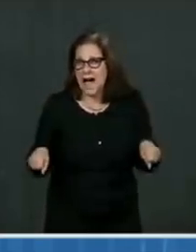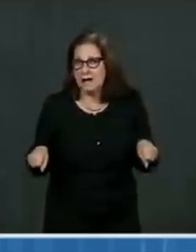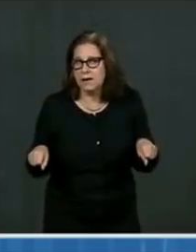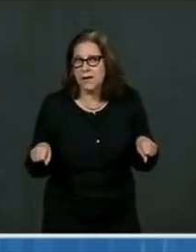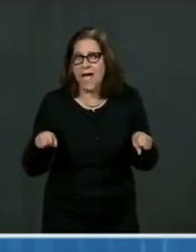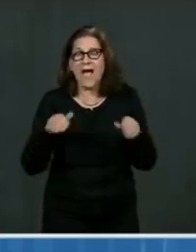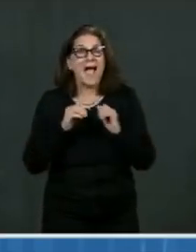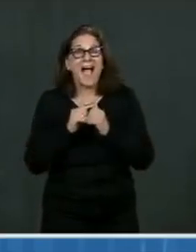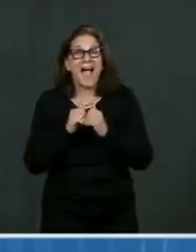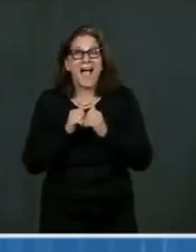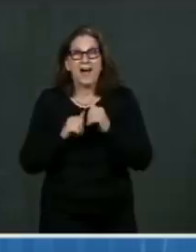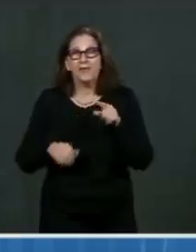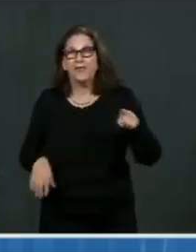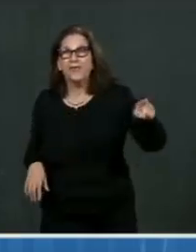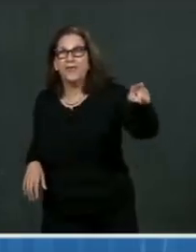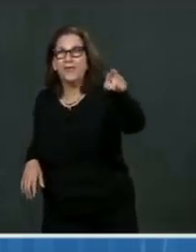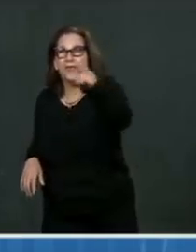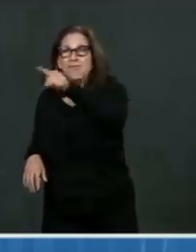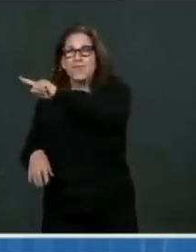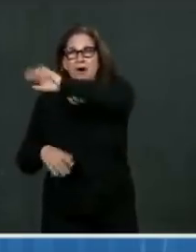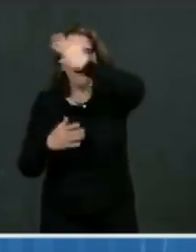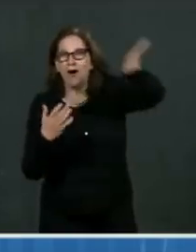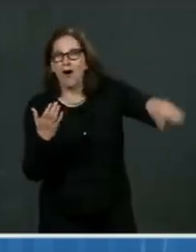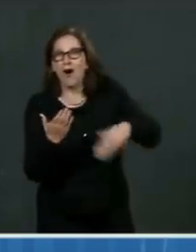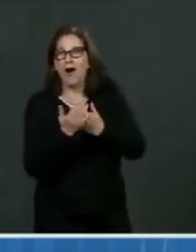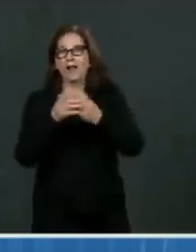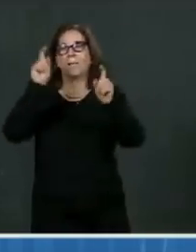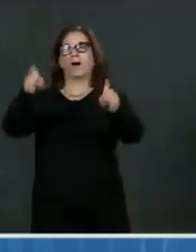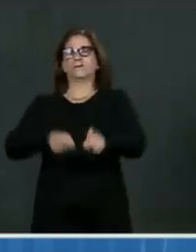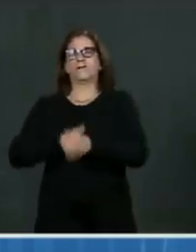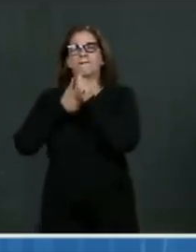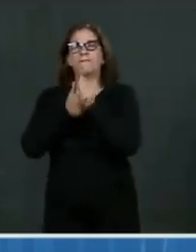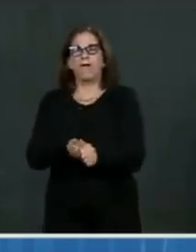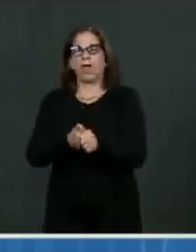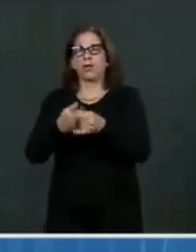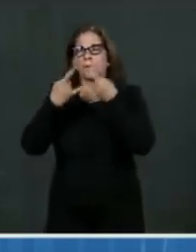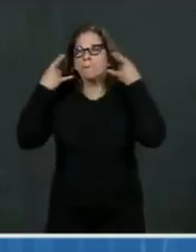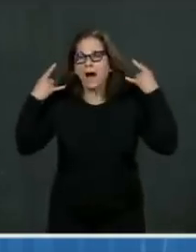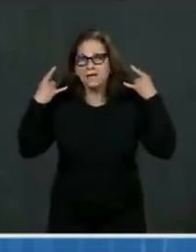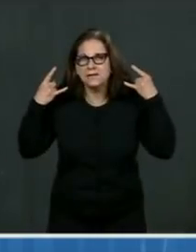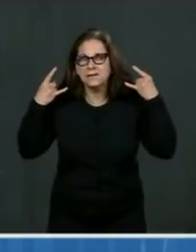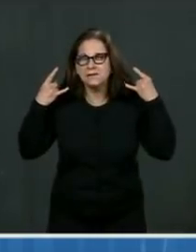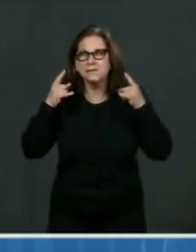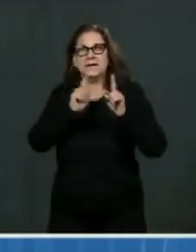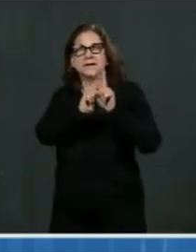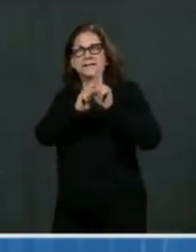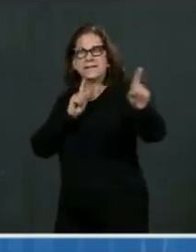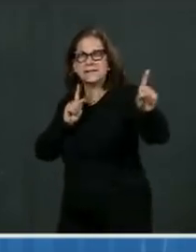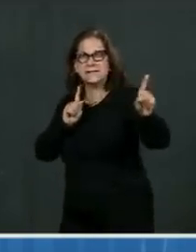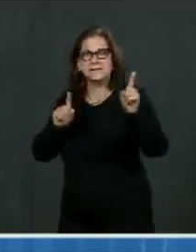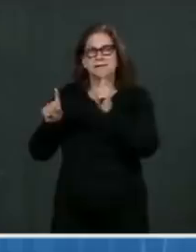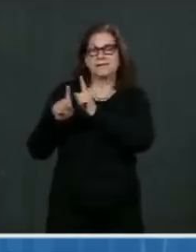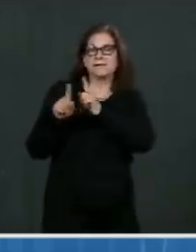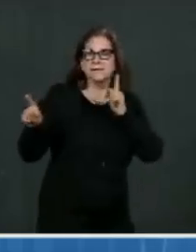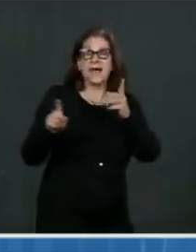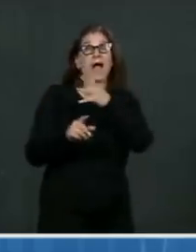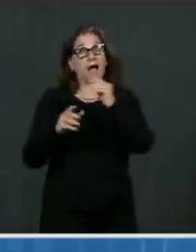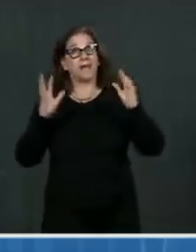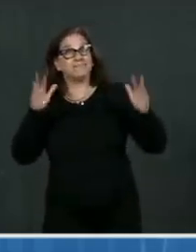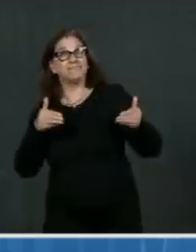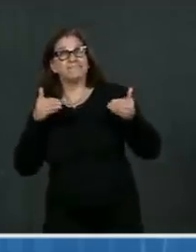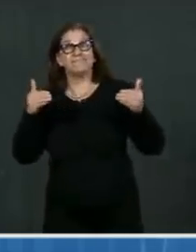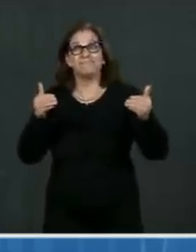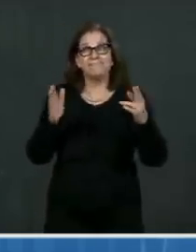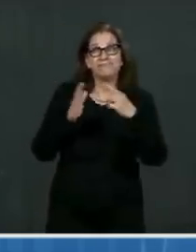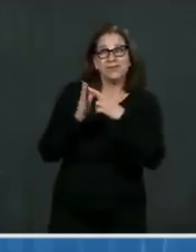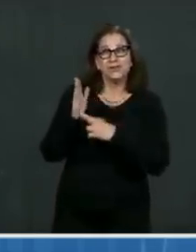public health prevention strategies consistently while we work to get the American public vaccinated. I'm calling on our elected officials,